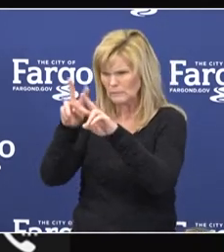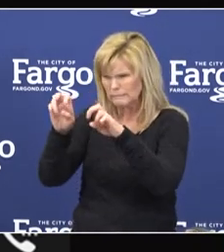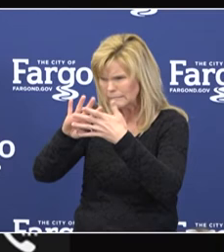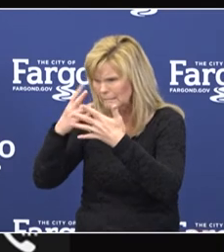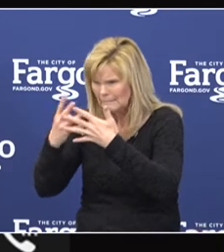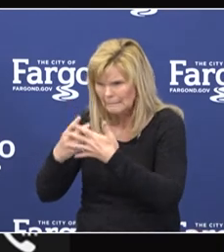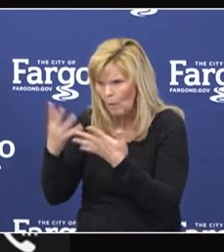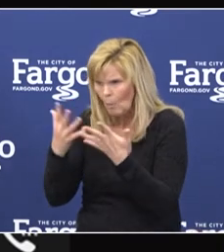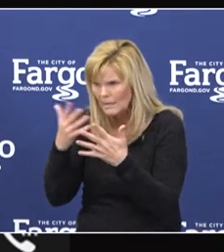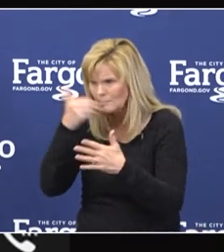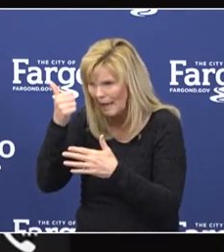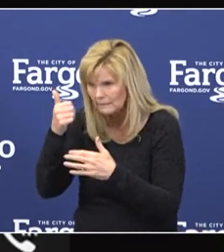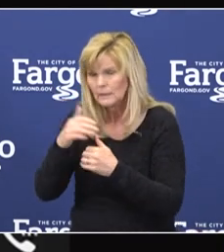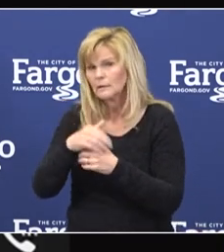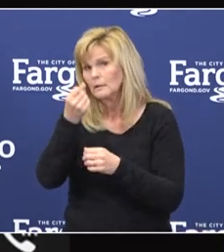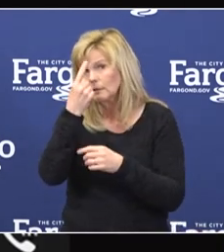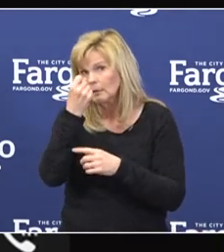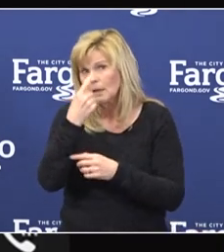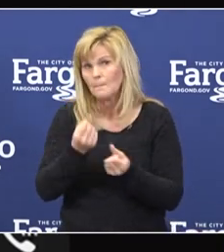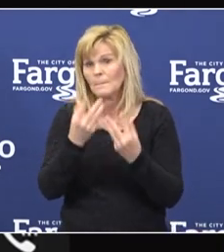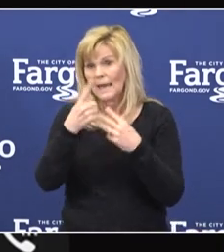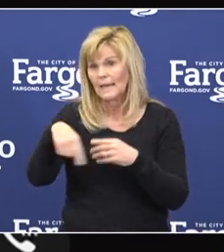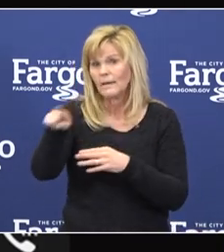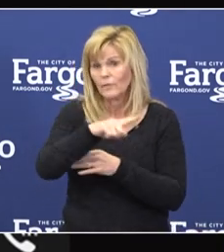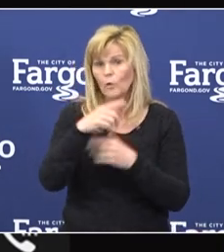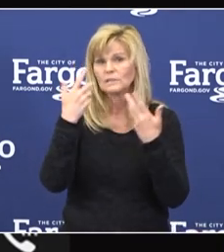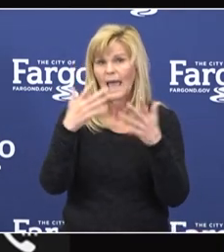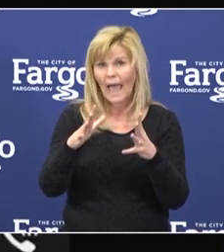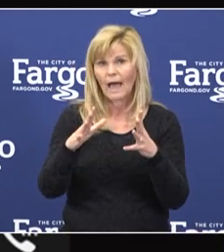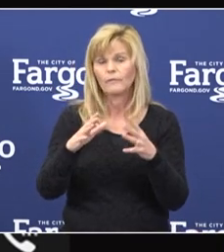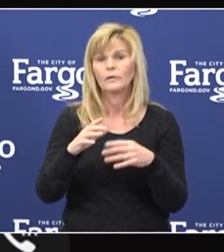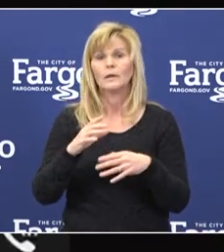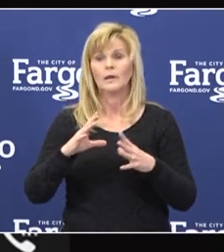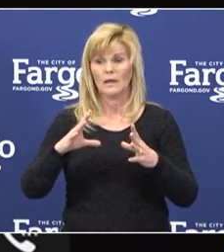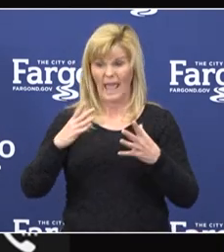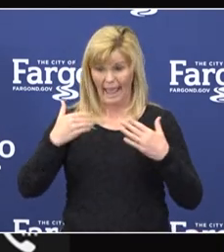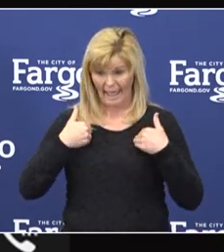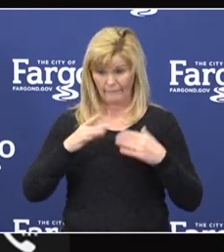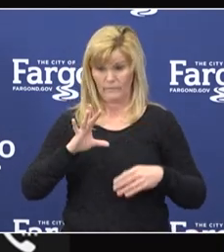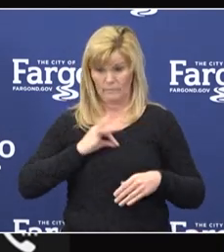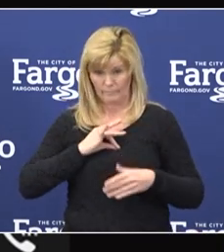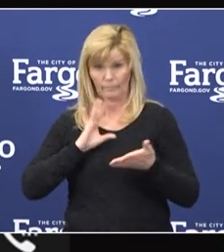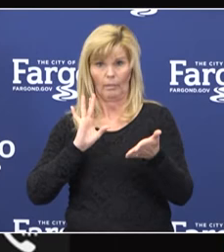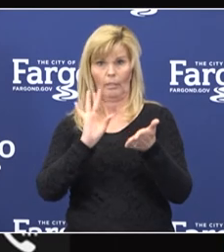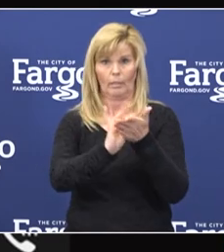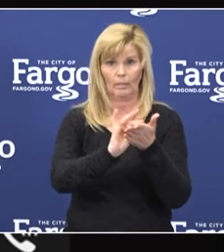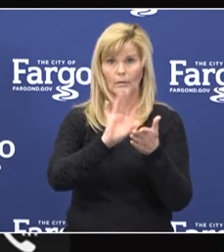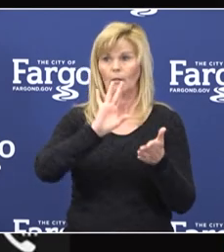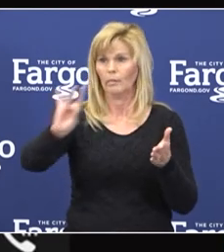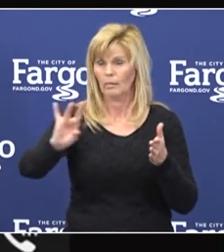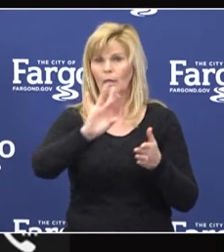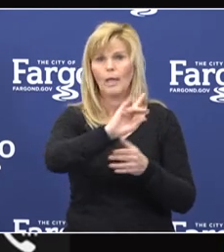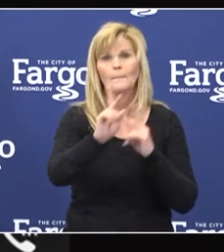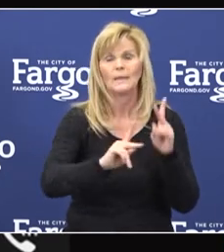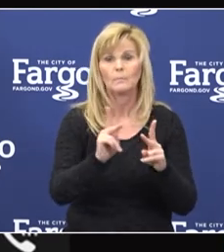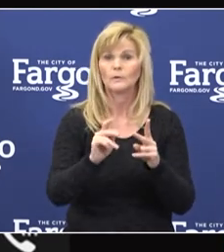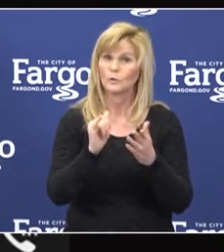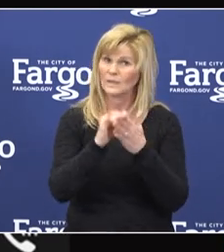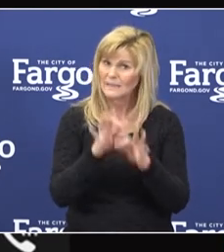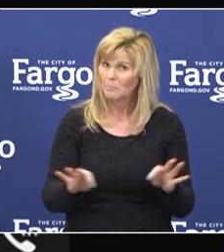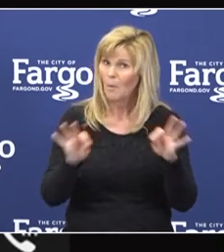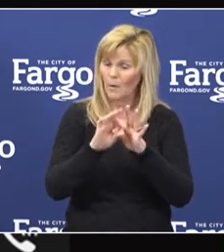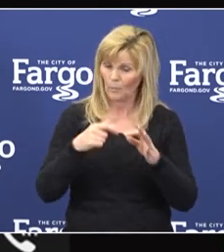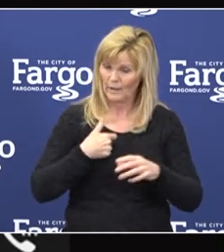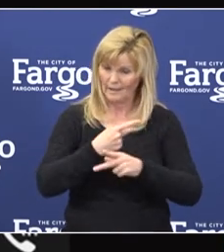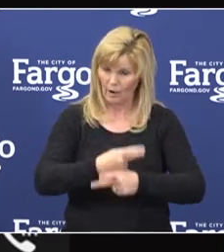identified from close contact and community spread. Ladies and gentlemen, the success of us